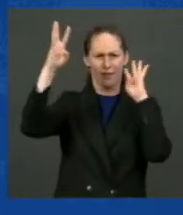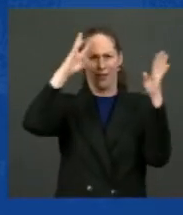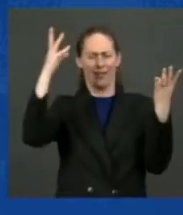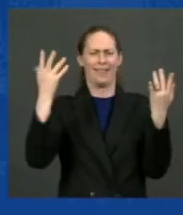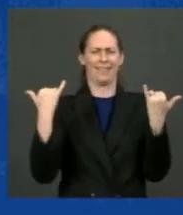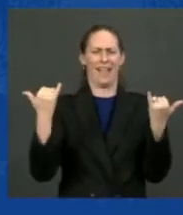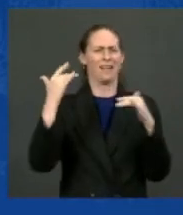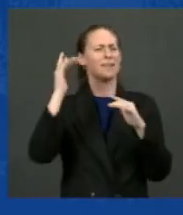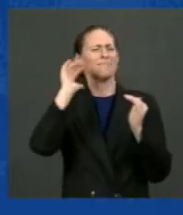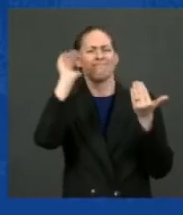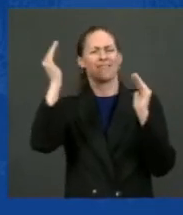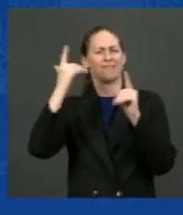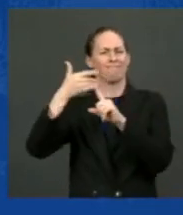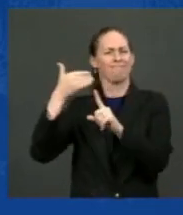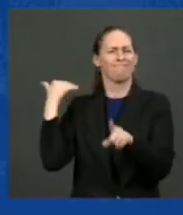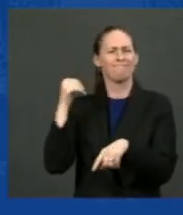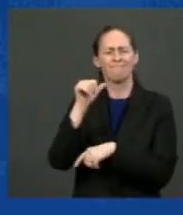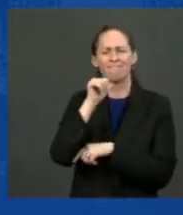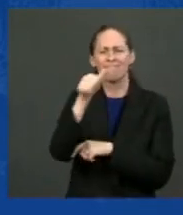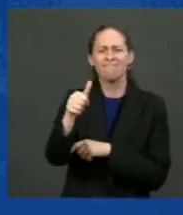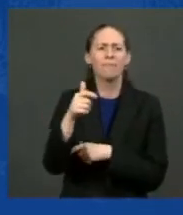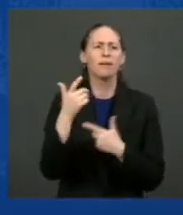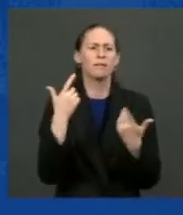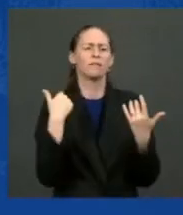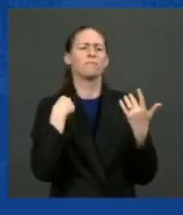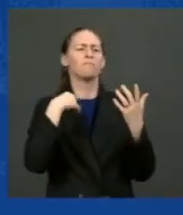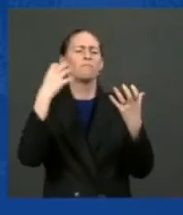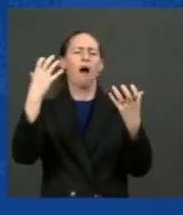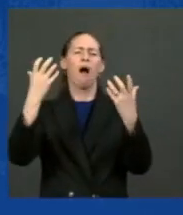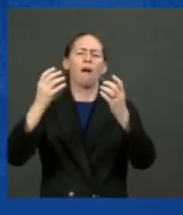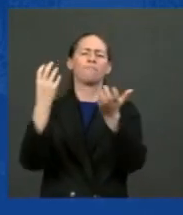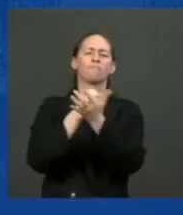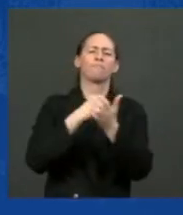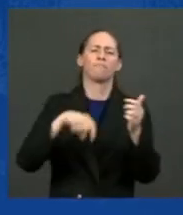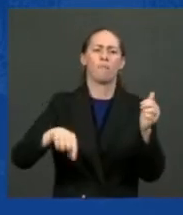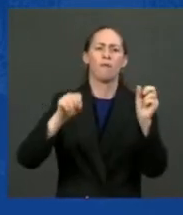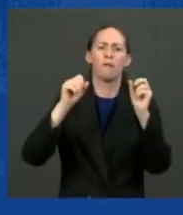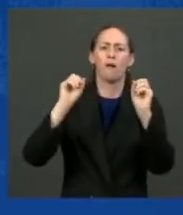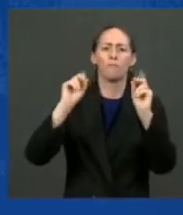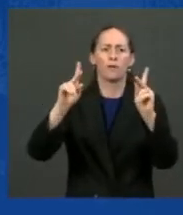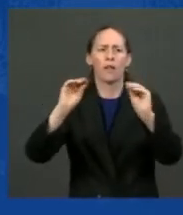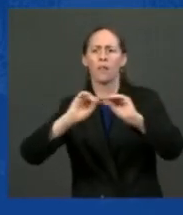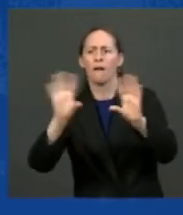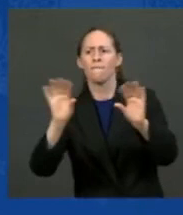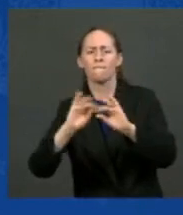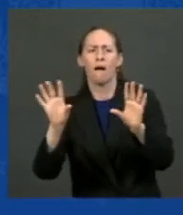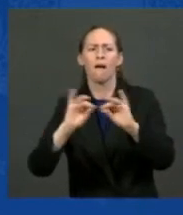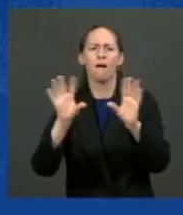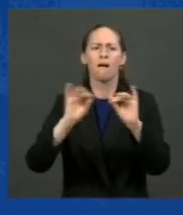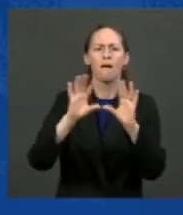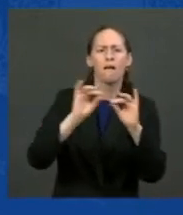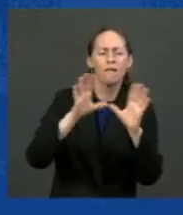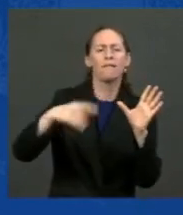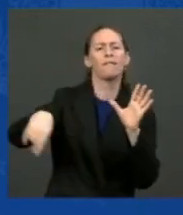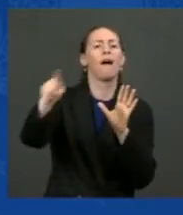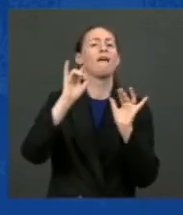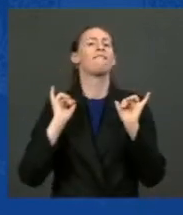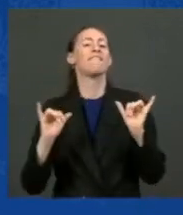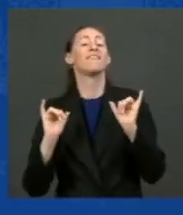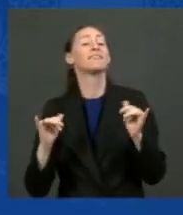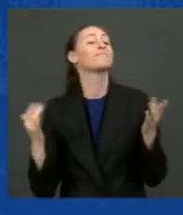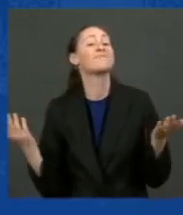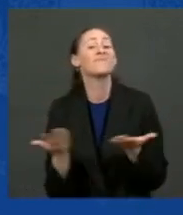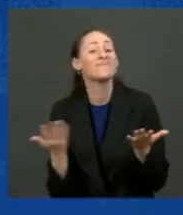of heat. And I'm here today to try to set some things straight if I can. Please. I want to talk about what's fundamentally at stake for our country now,